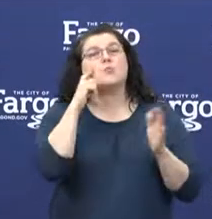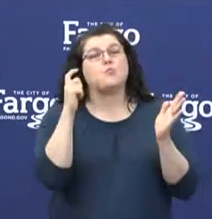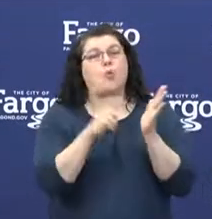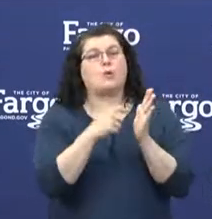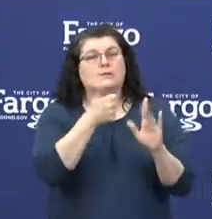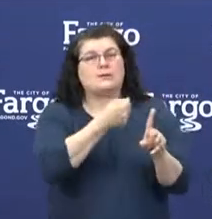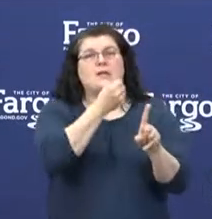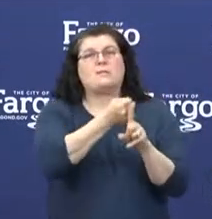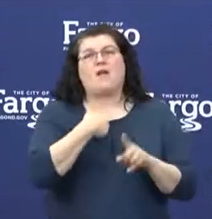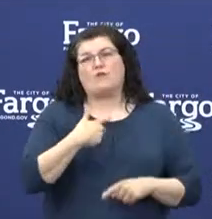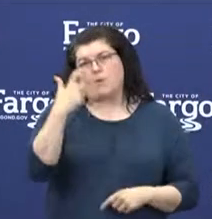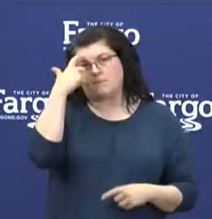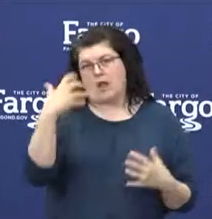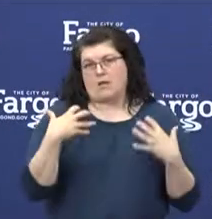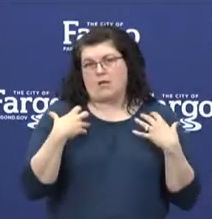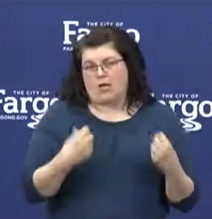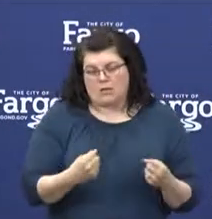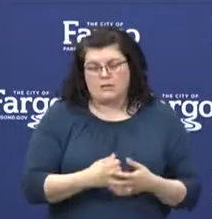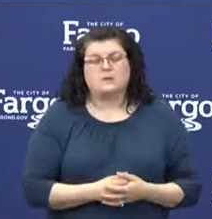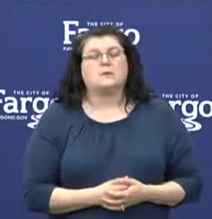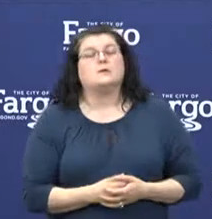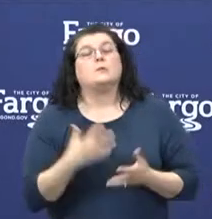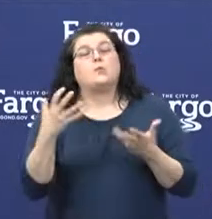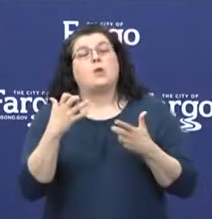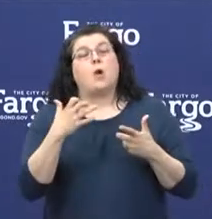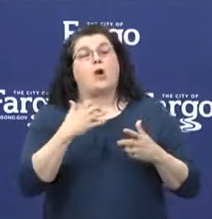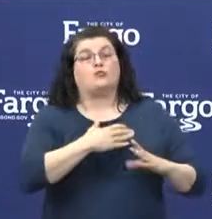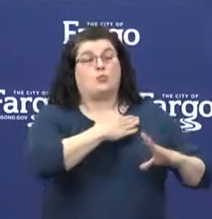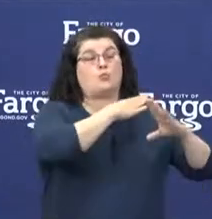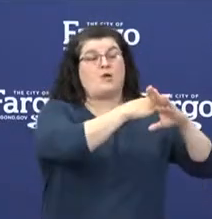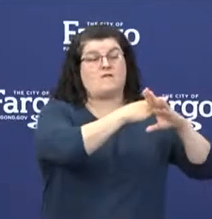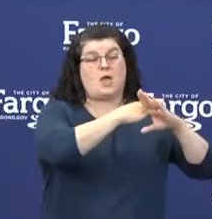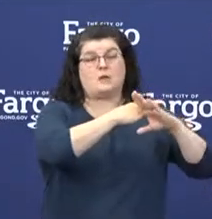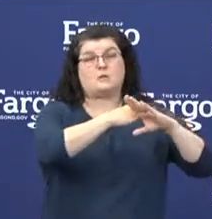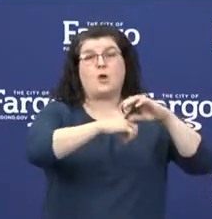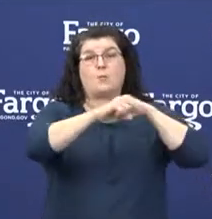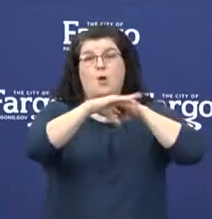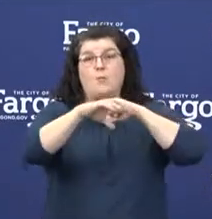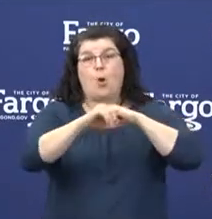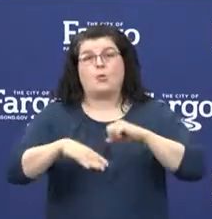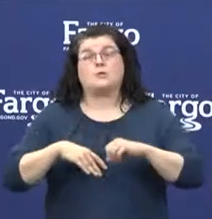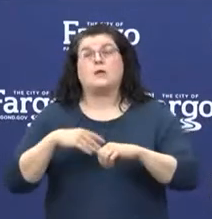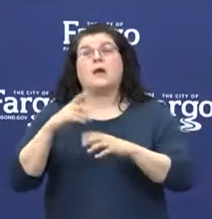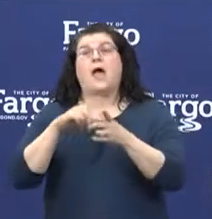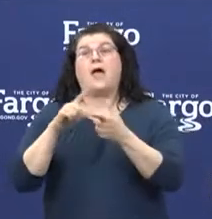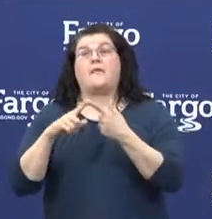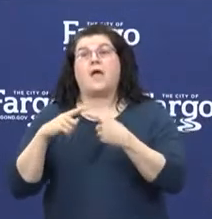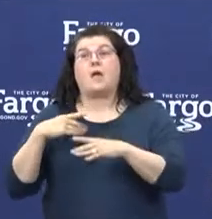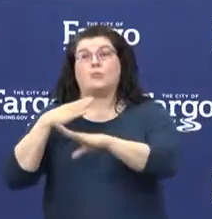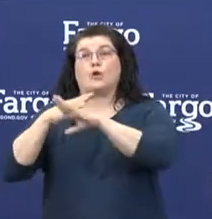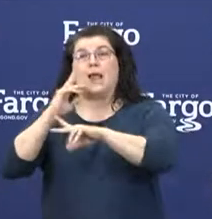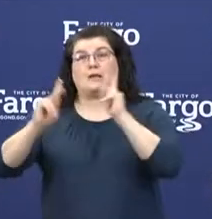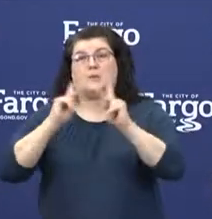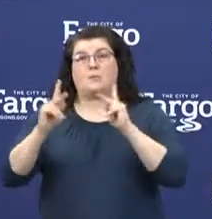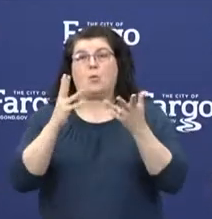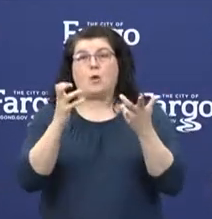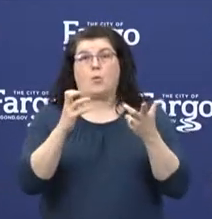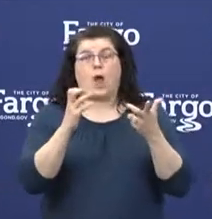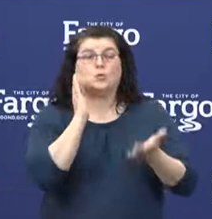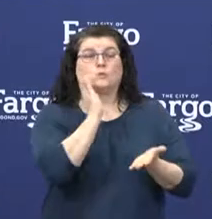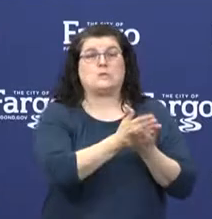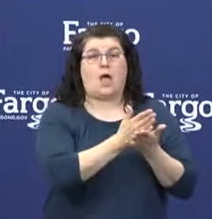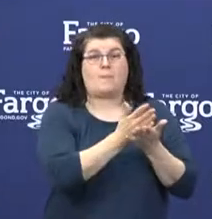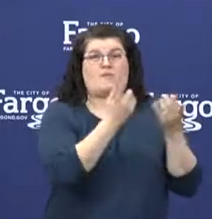The mission of public health is to prevent, promote, and protect. In carrying out that mission, we work together with our diverse